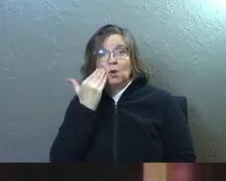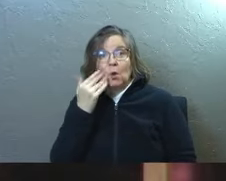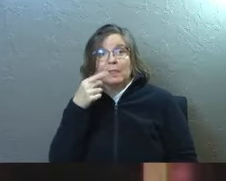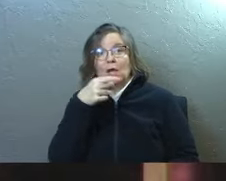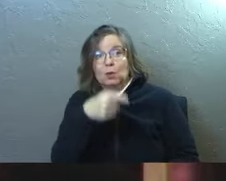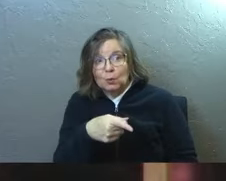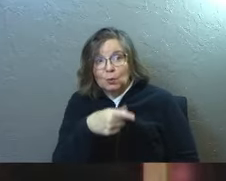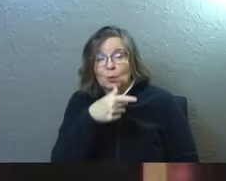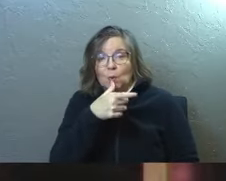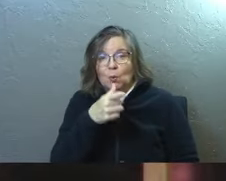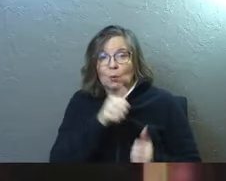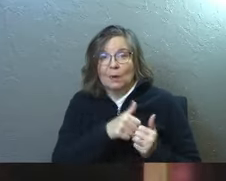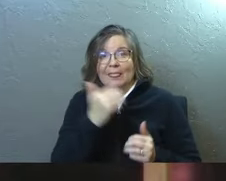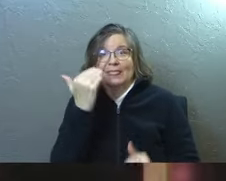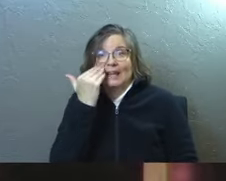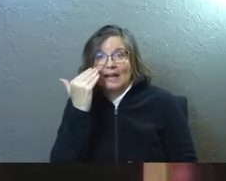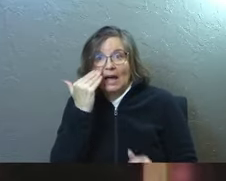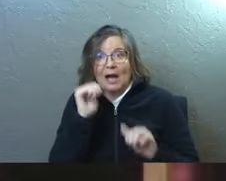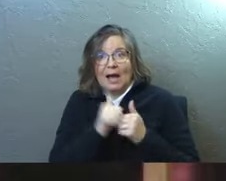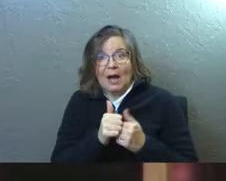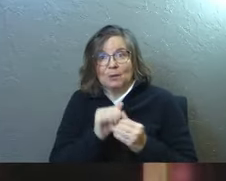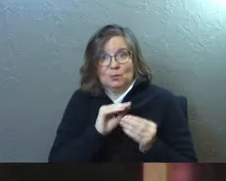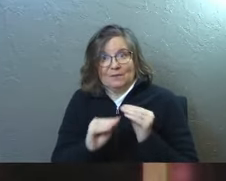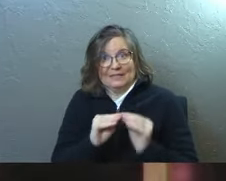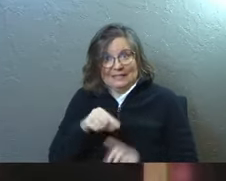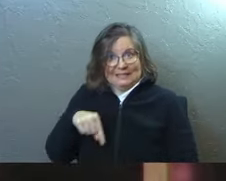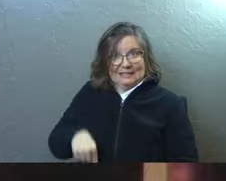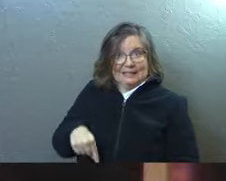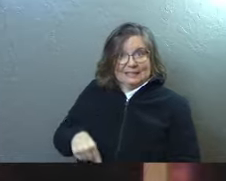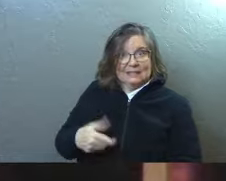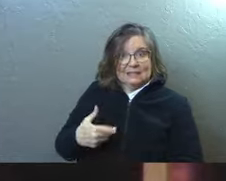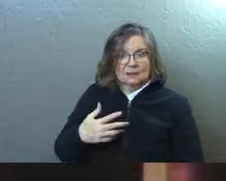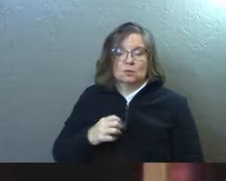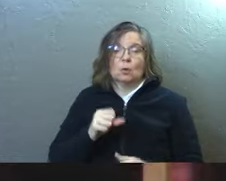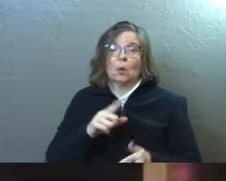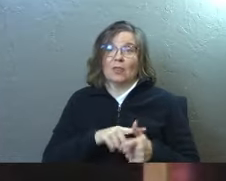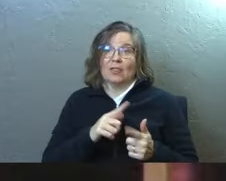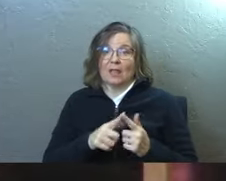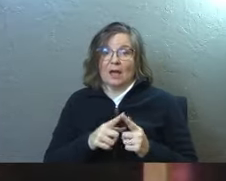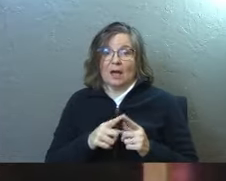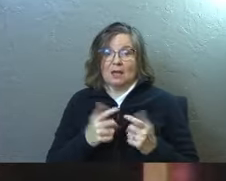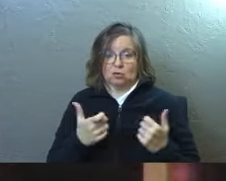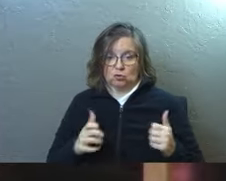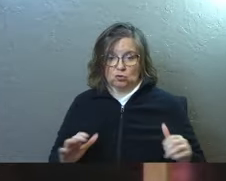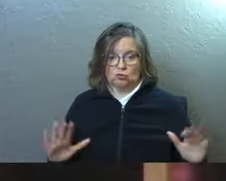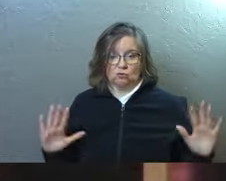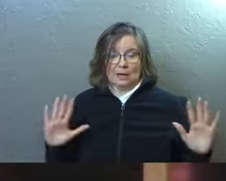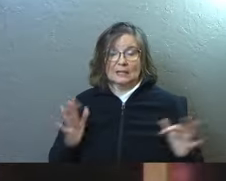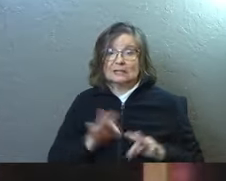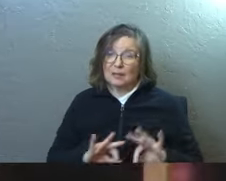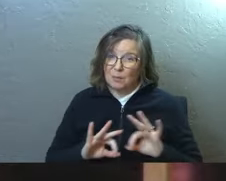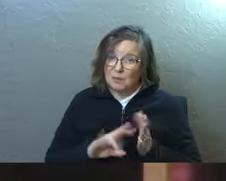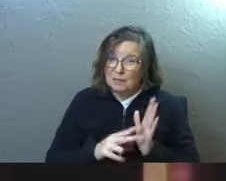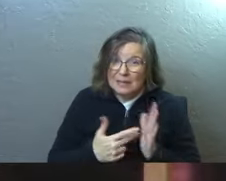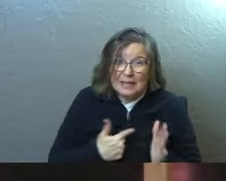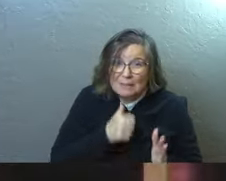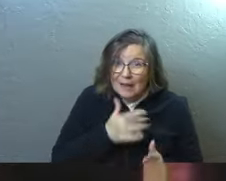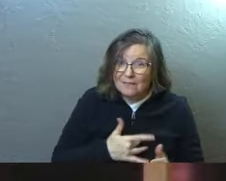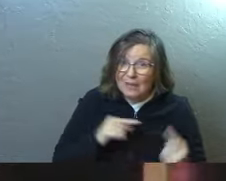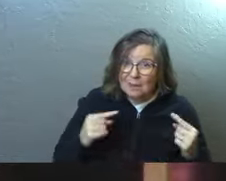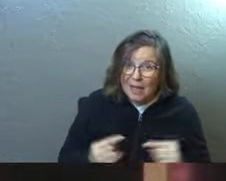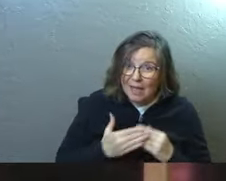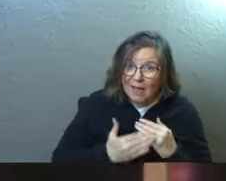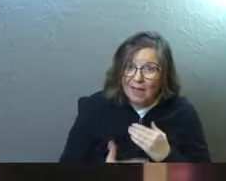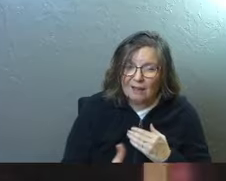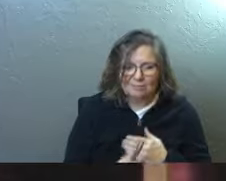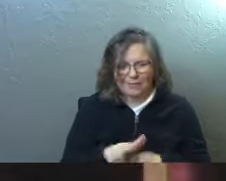knowing that you're the one with the knowledge to take care of me. And so that giving, that surrender is important. Does it mean I'm not going to feel any